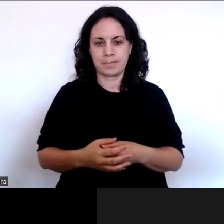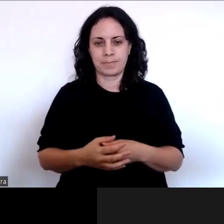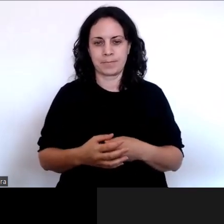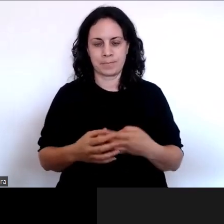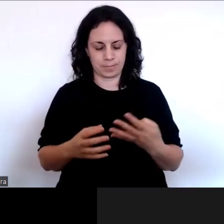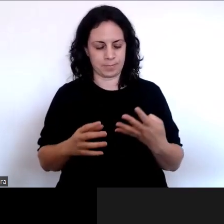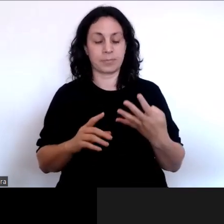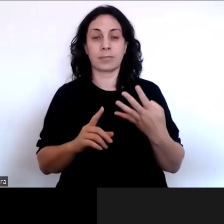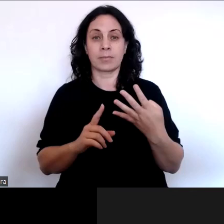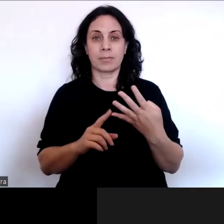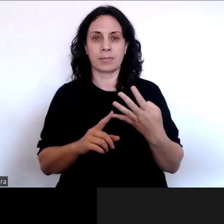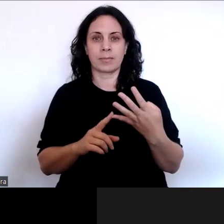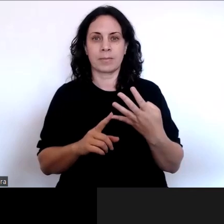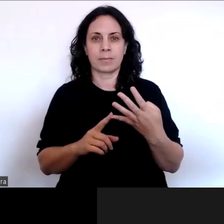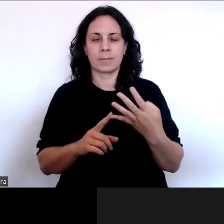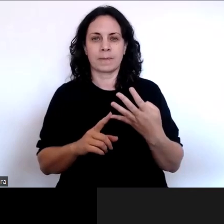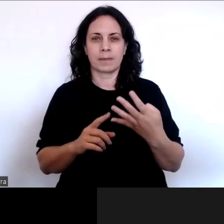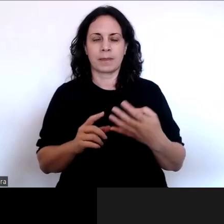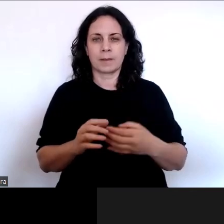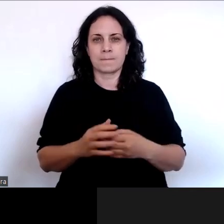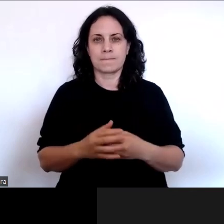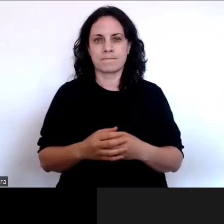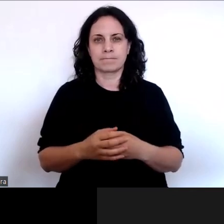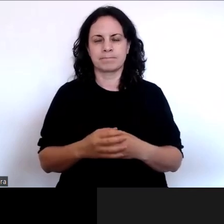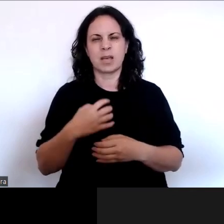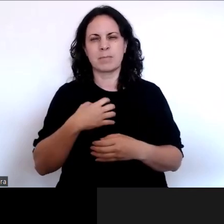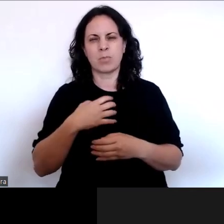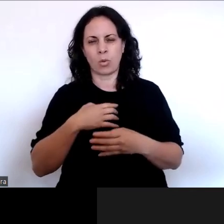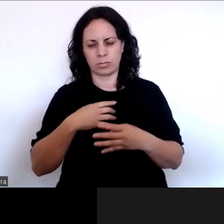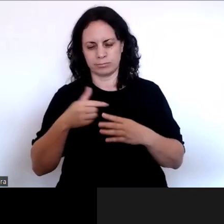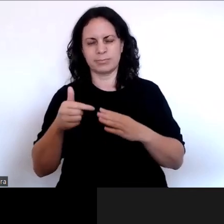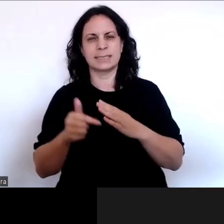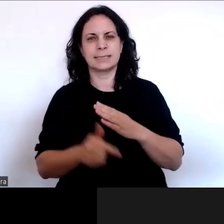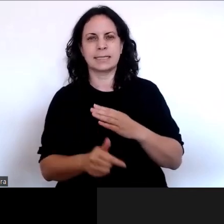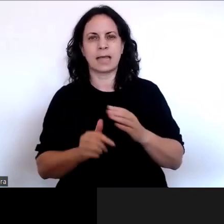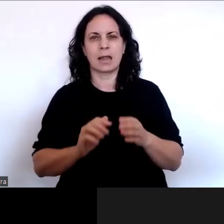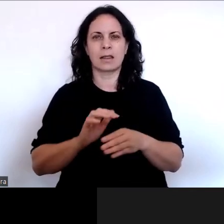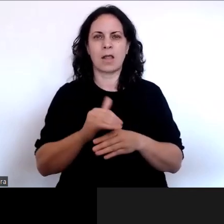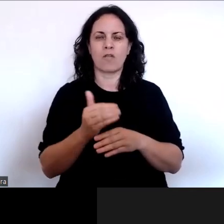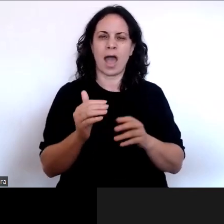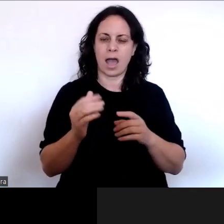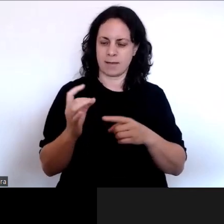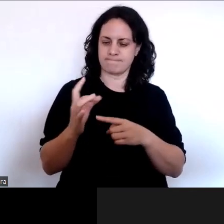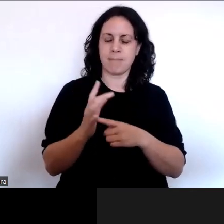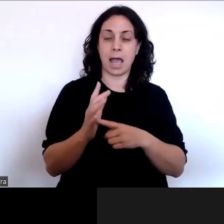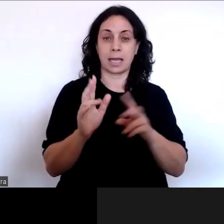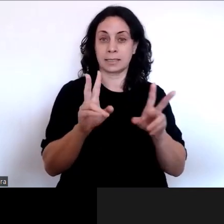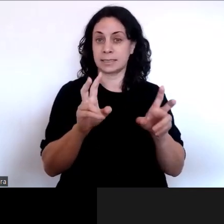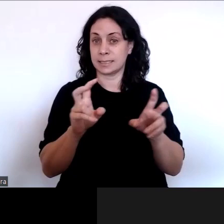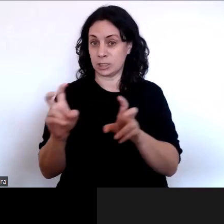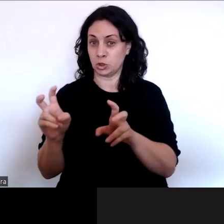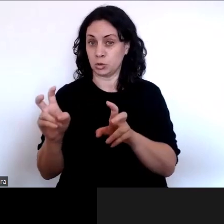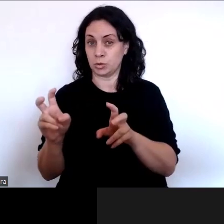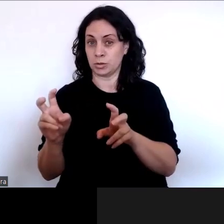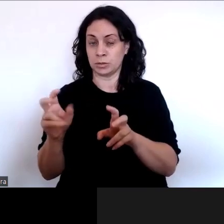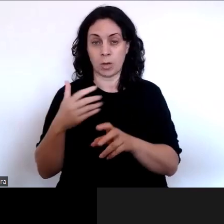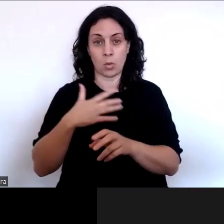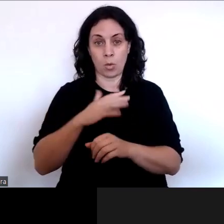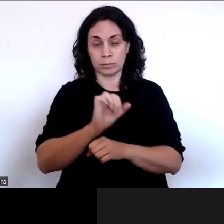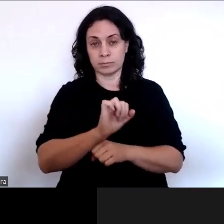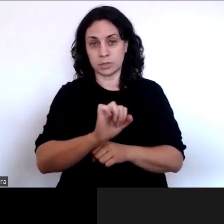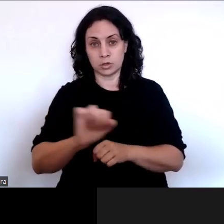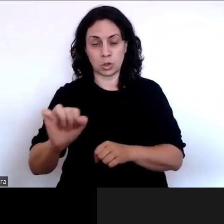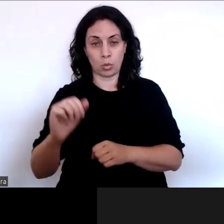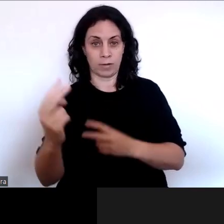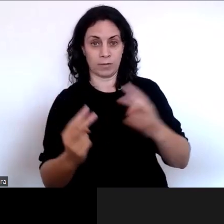thing we'll cover is we'll talk in a little bit more detail about some of the main issues and topics that we're asking for people's views